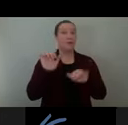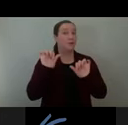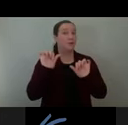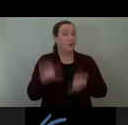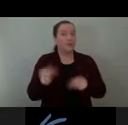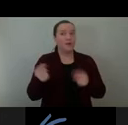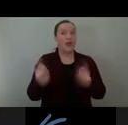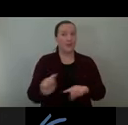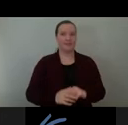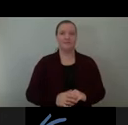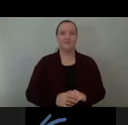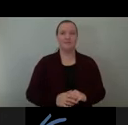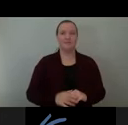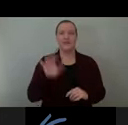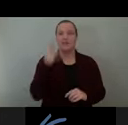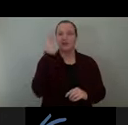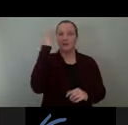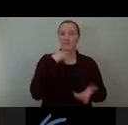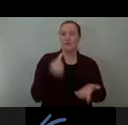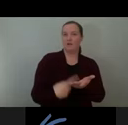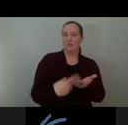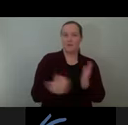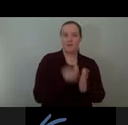new possibilities of life arriving.